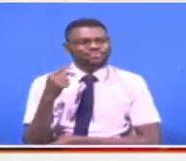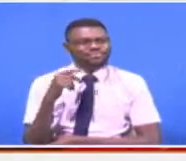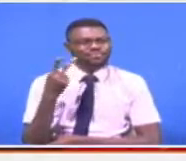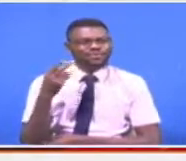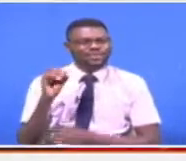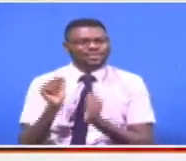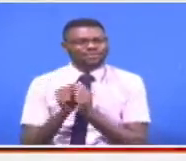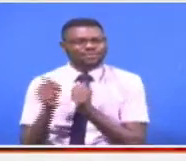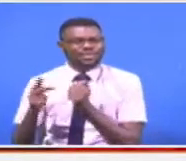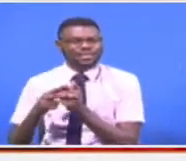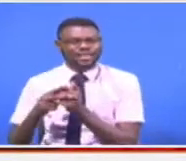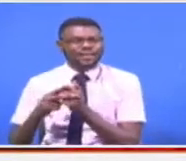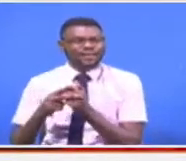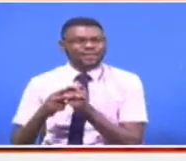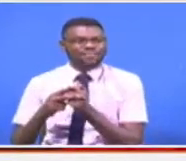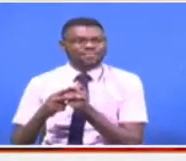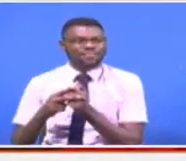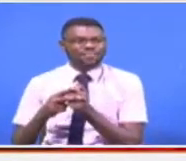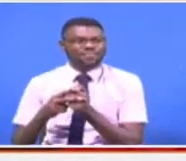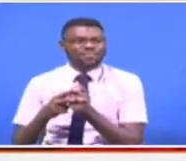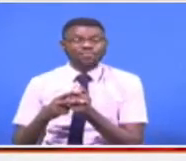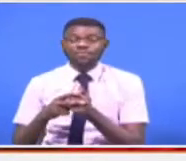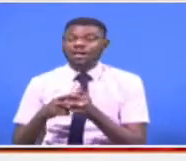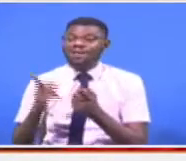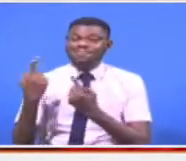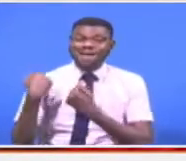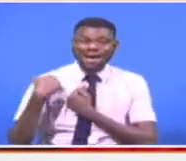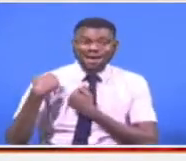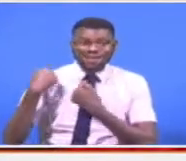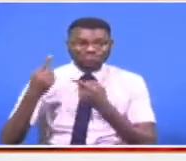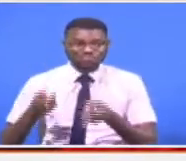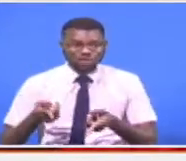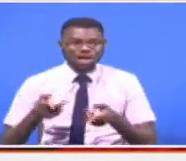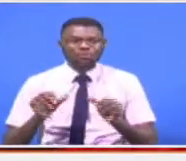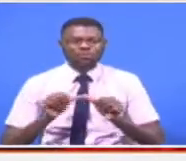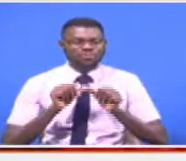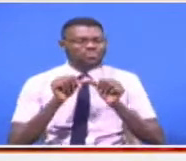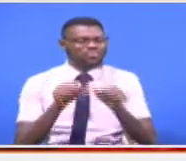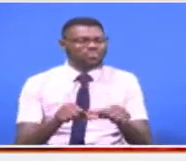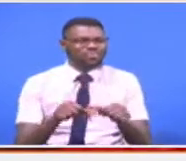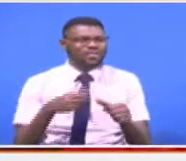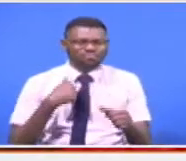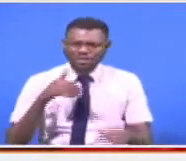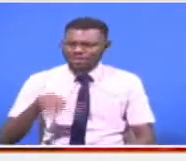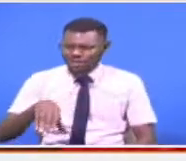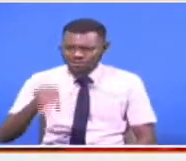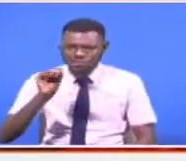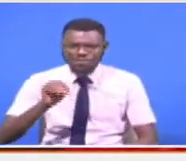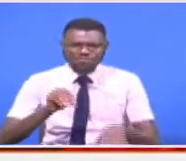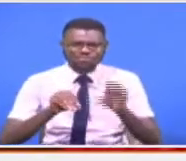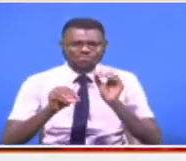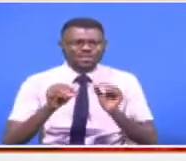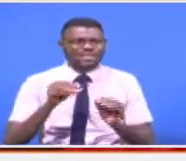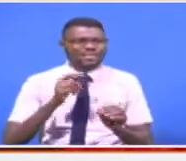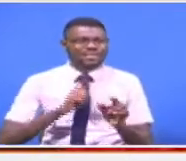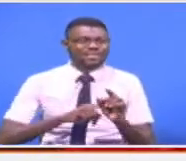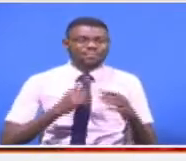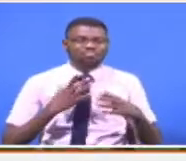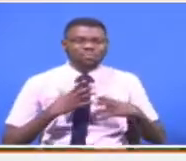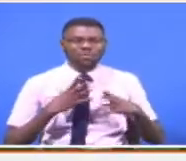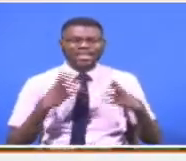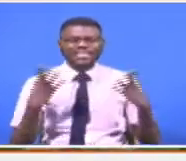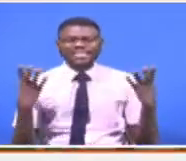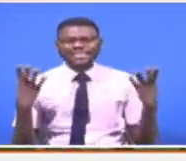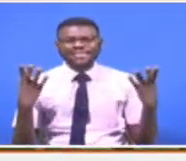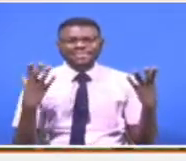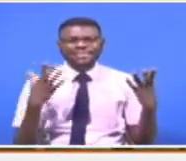kumna saba paka sahi anavuna makonge wakati watu wanalia njaa